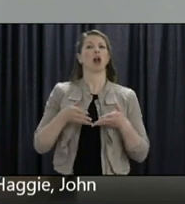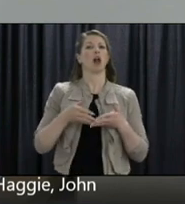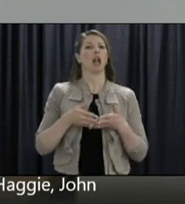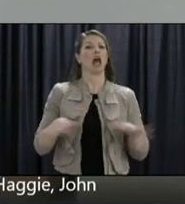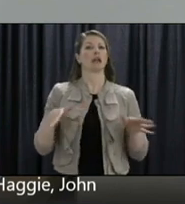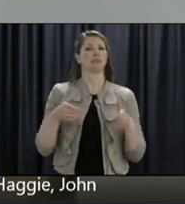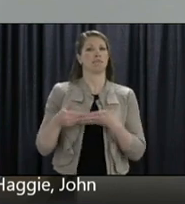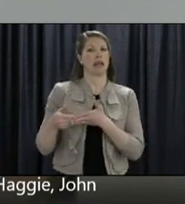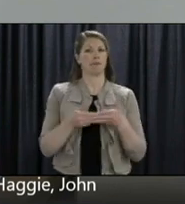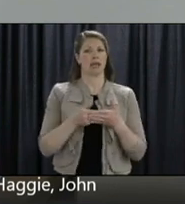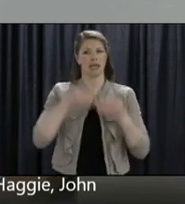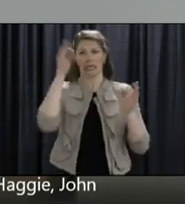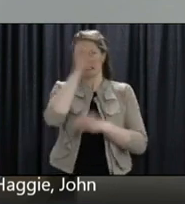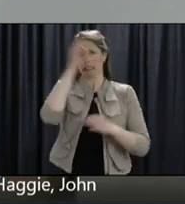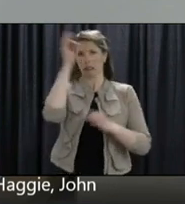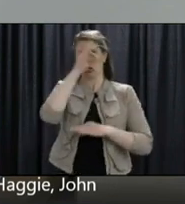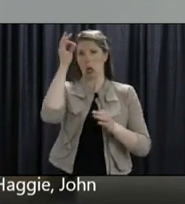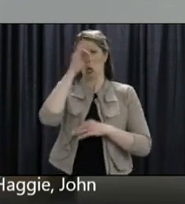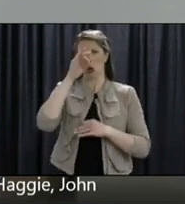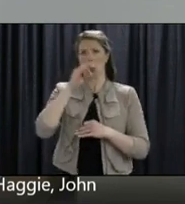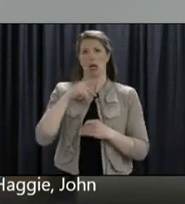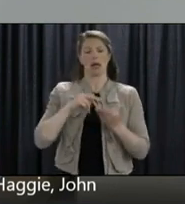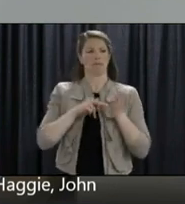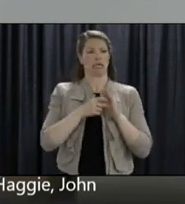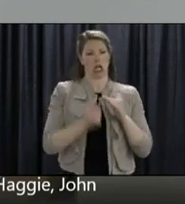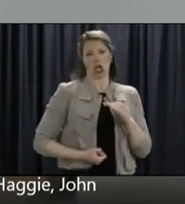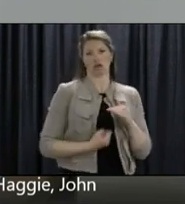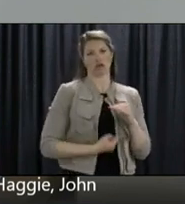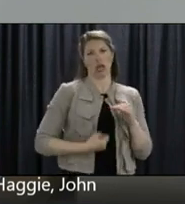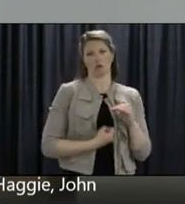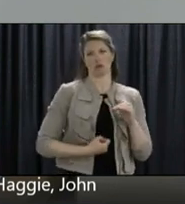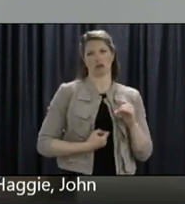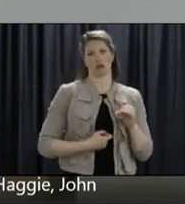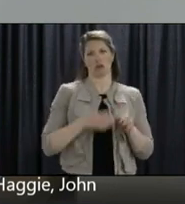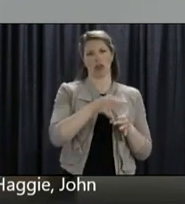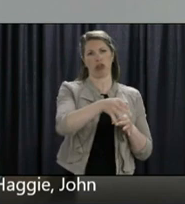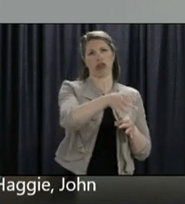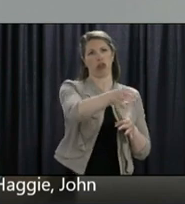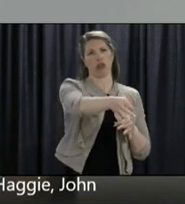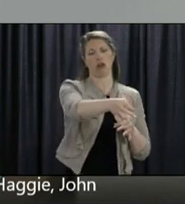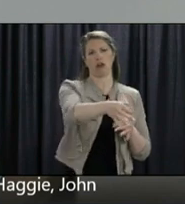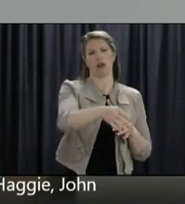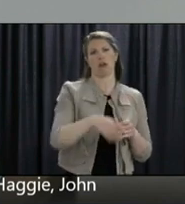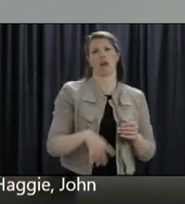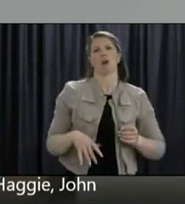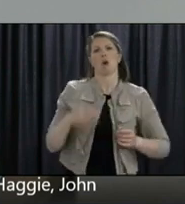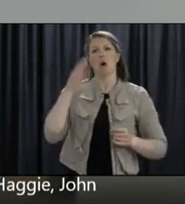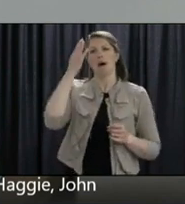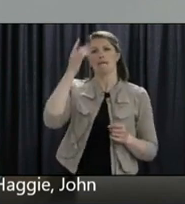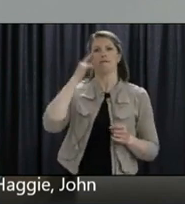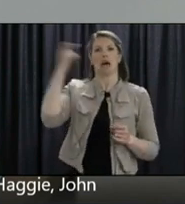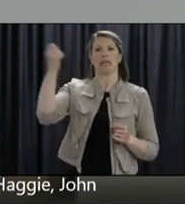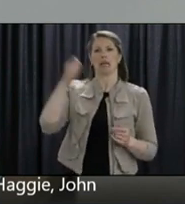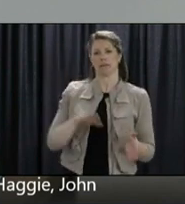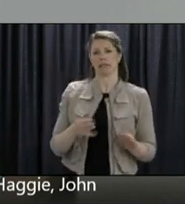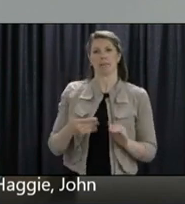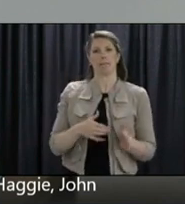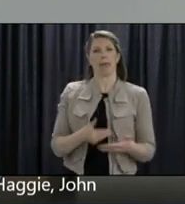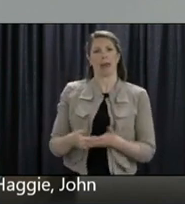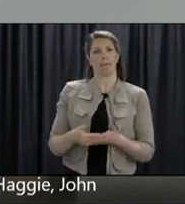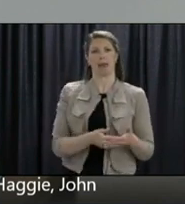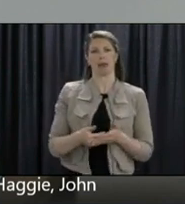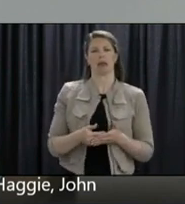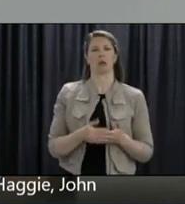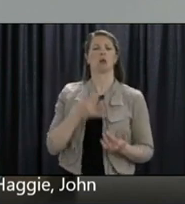I can't comment on a specific case, Peter. And I think you appreciate why and the facts around that. The bottom